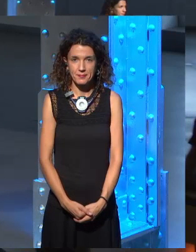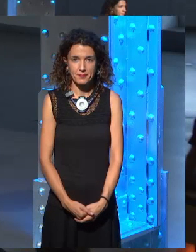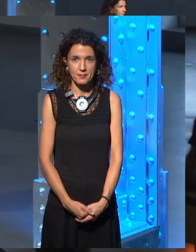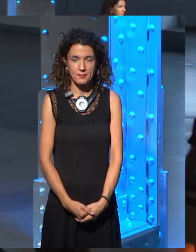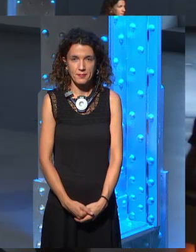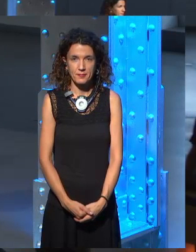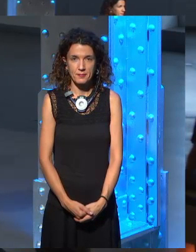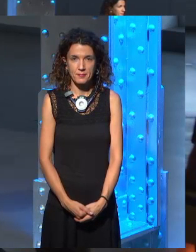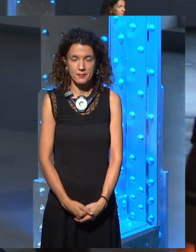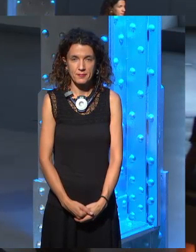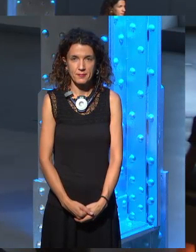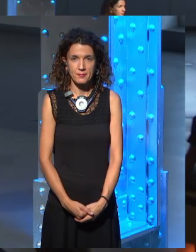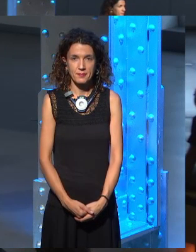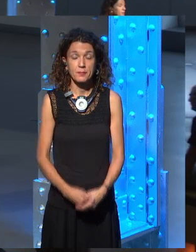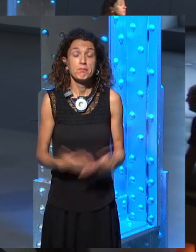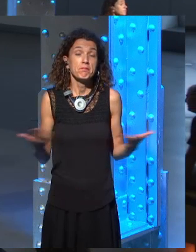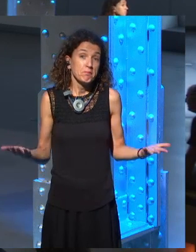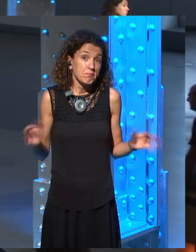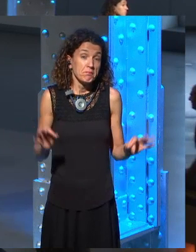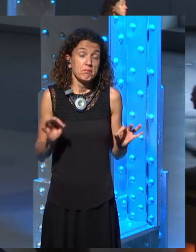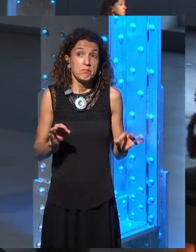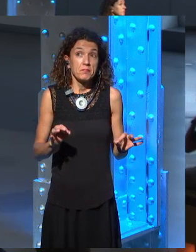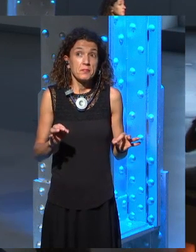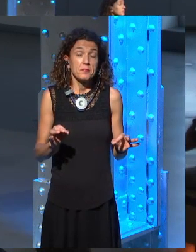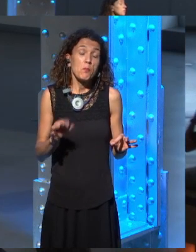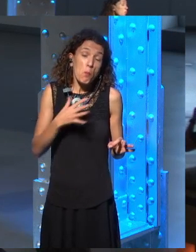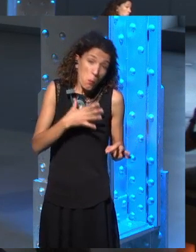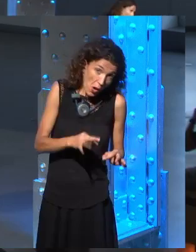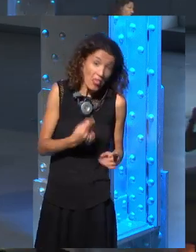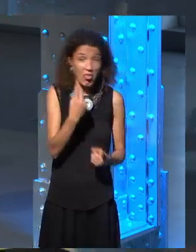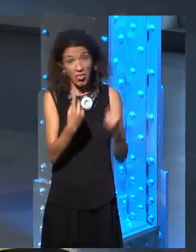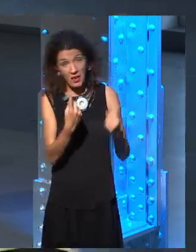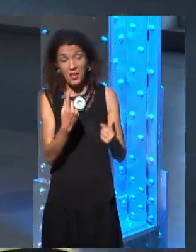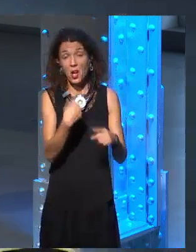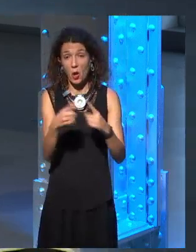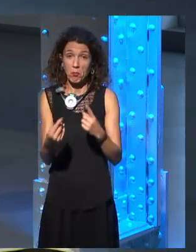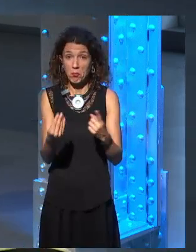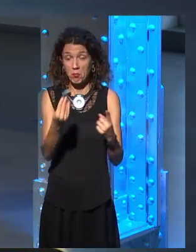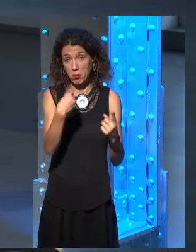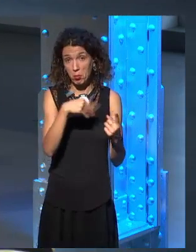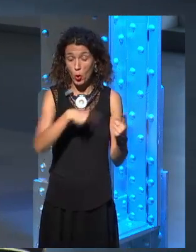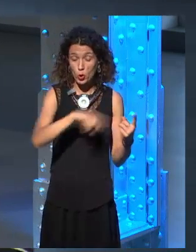I suppose there are things that we are aware of that, maybe,